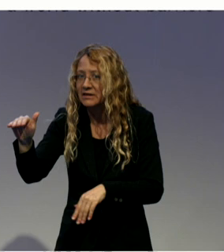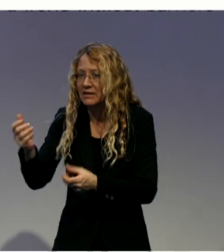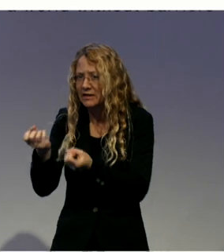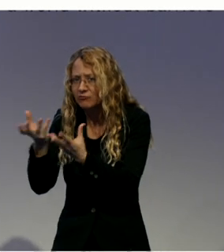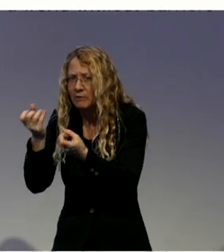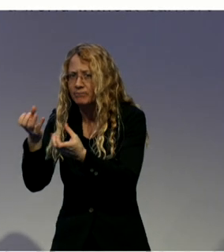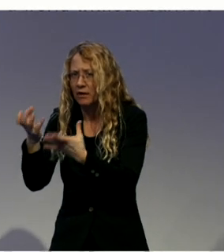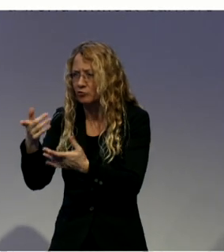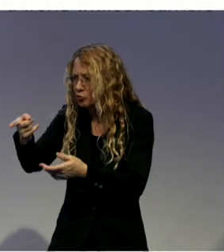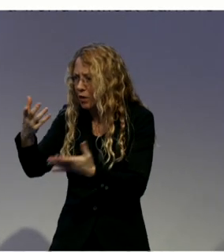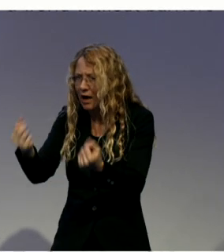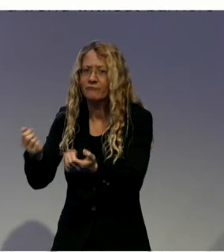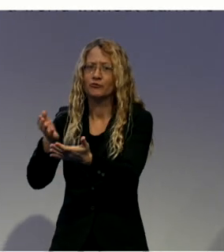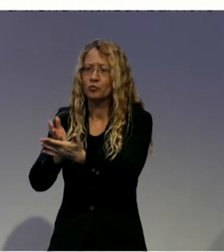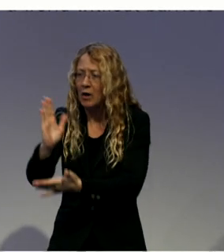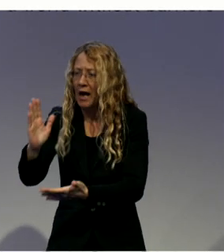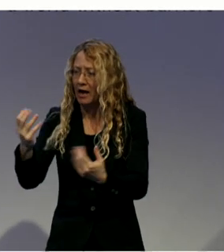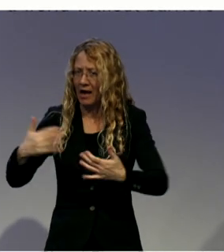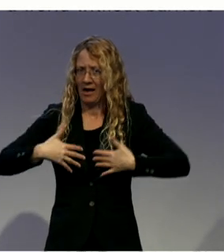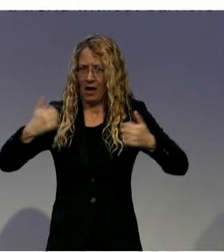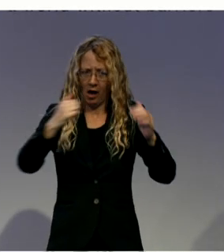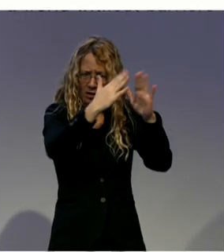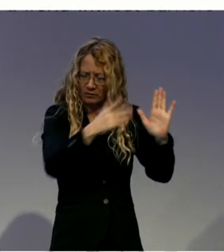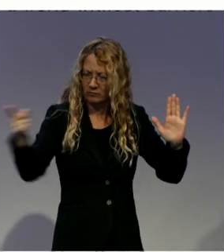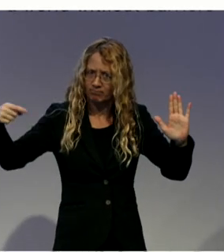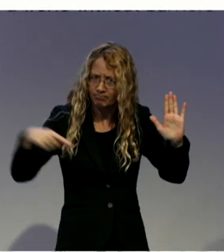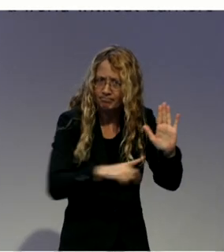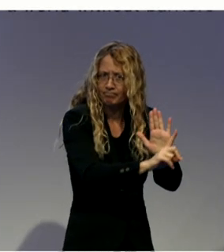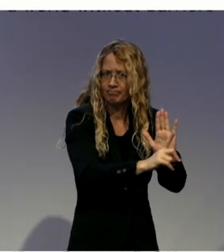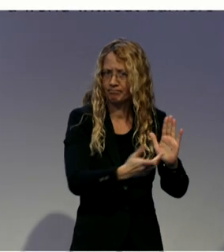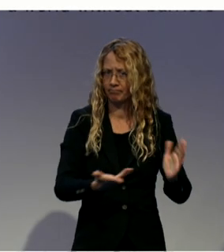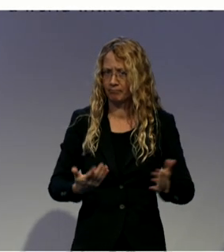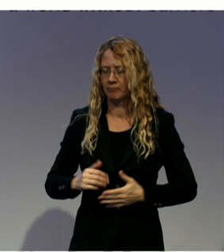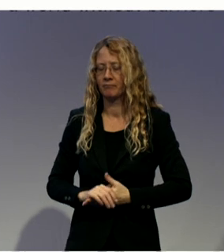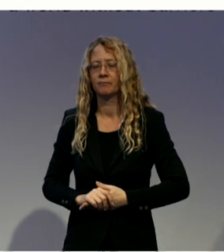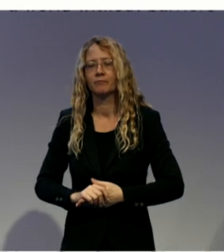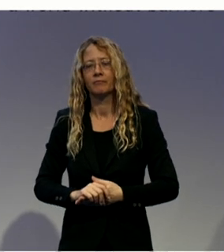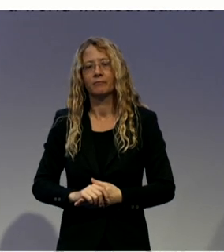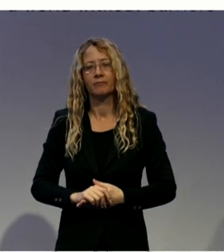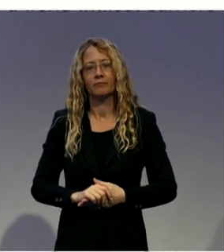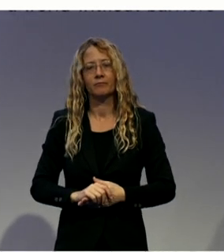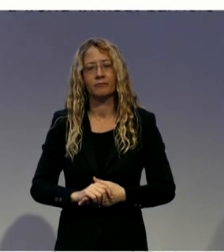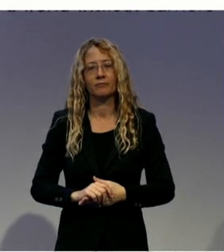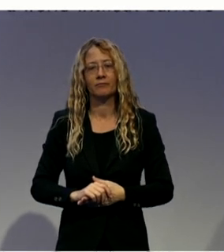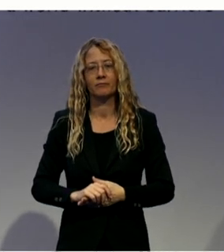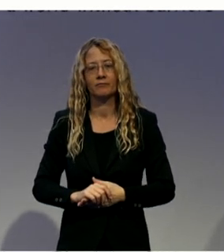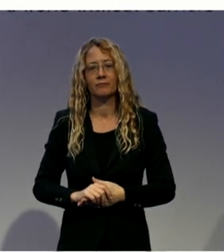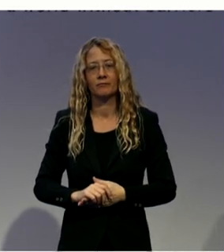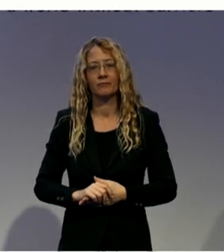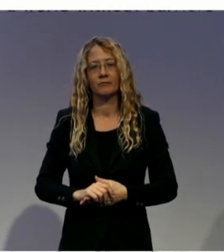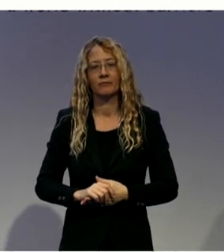Also, we are promoting a framework that in Catalonia is just in Catalonia,